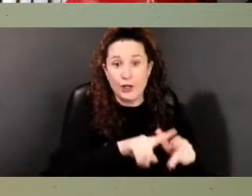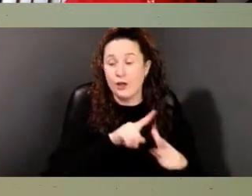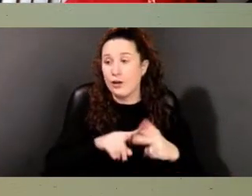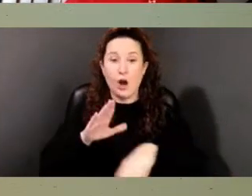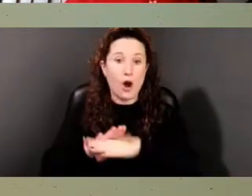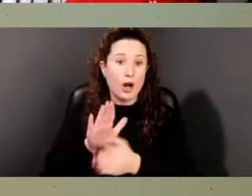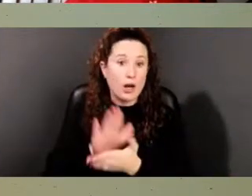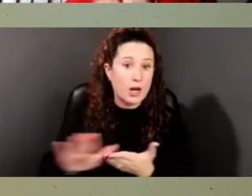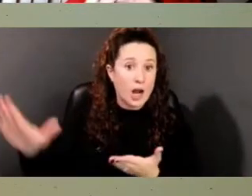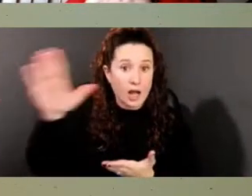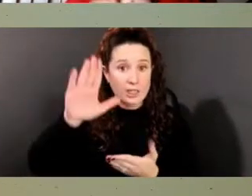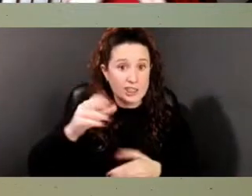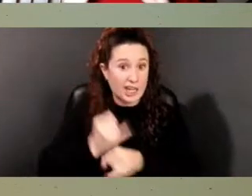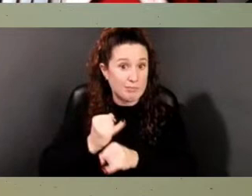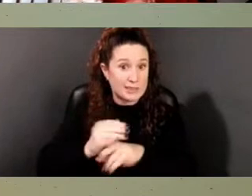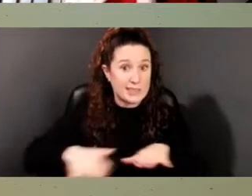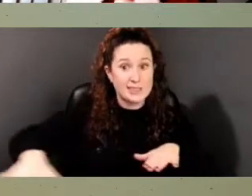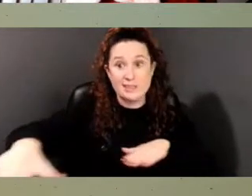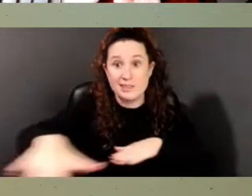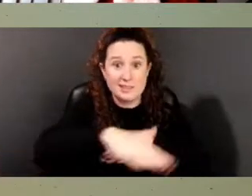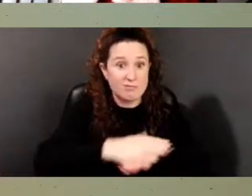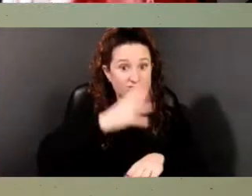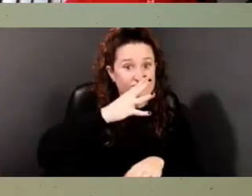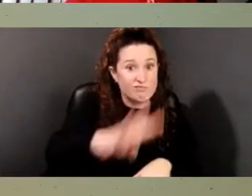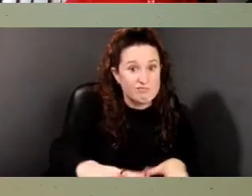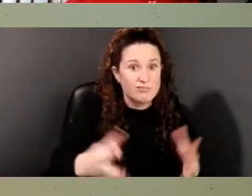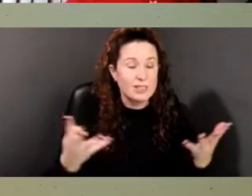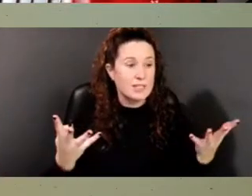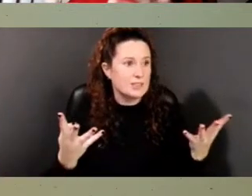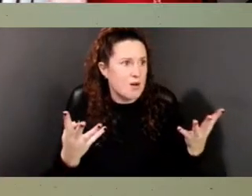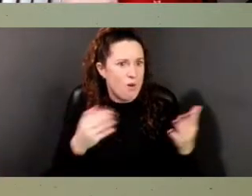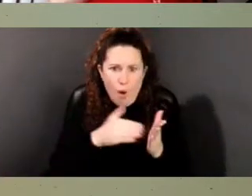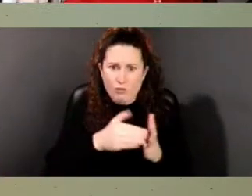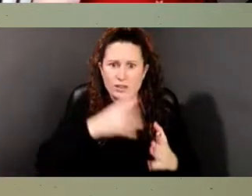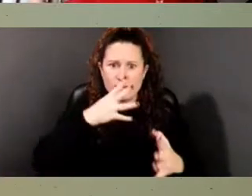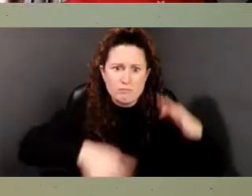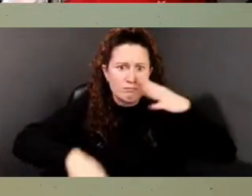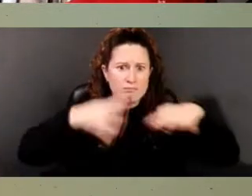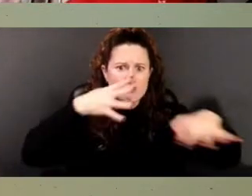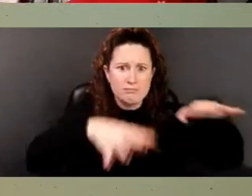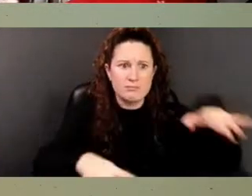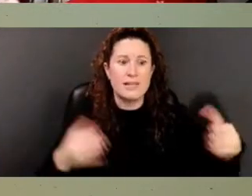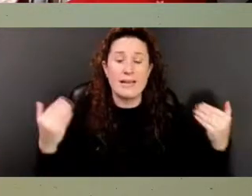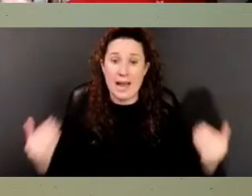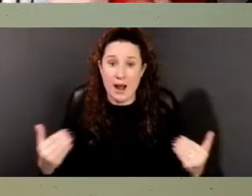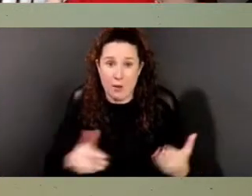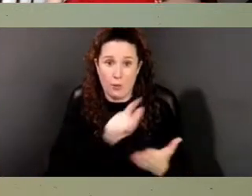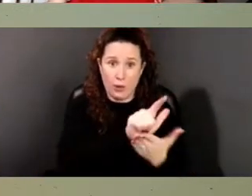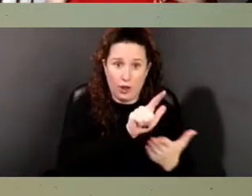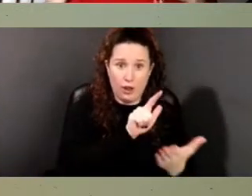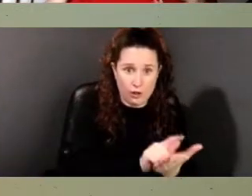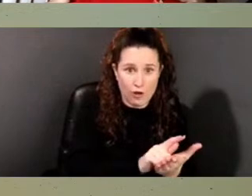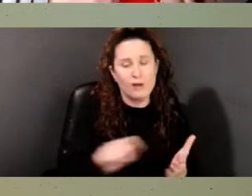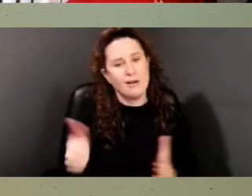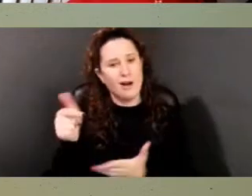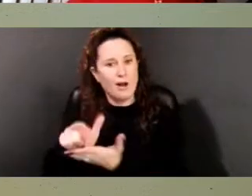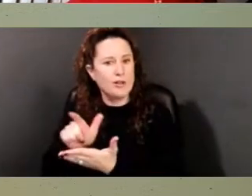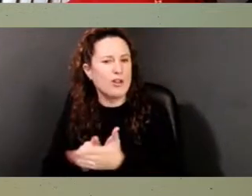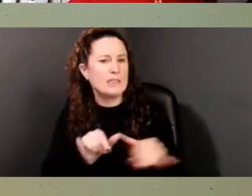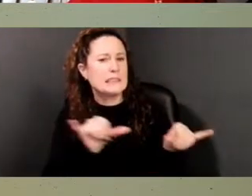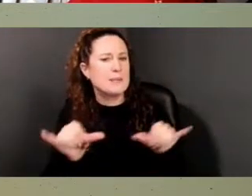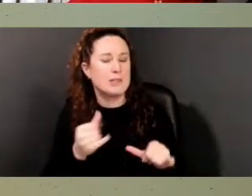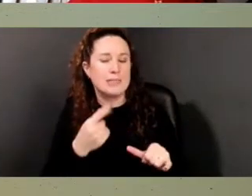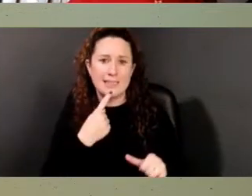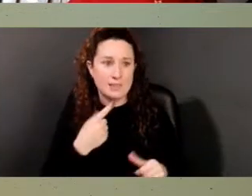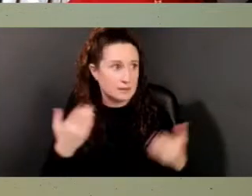unborn, unmissed. And so this, um, law and other laws now like this are saying, we have to